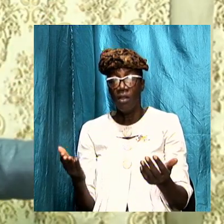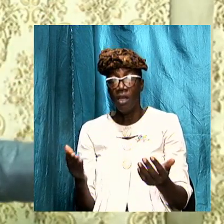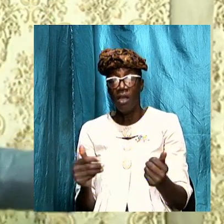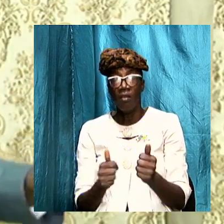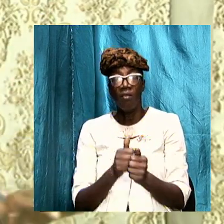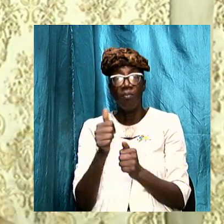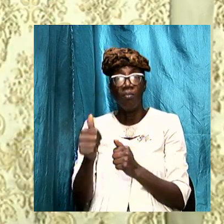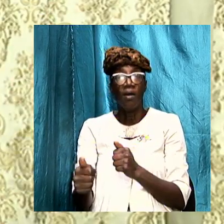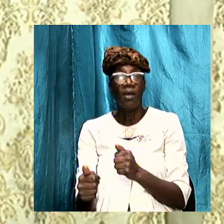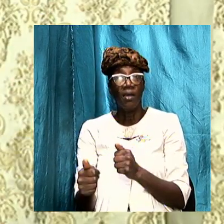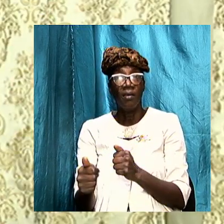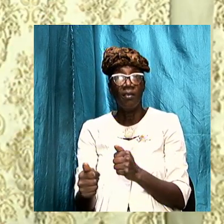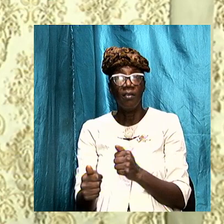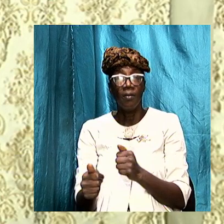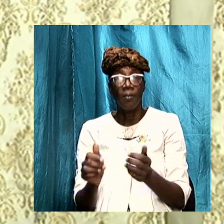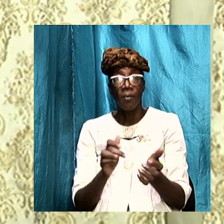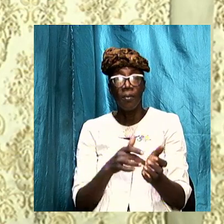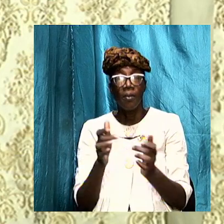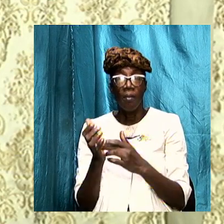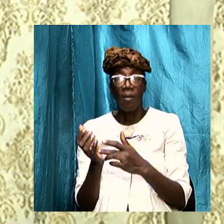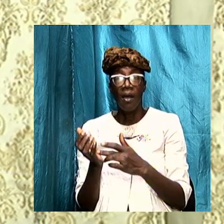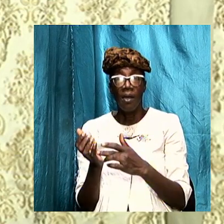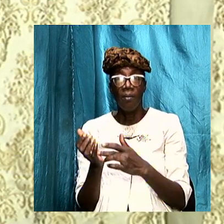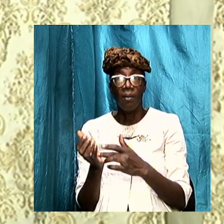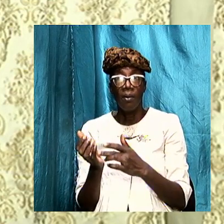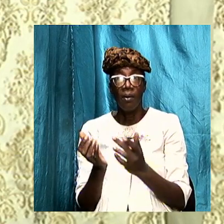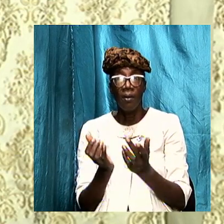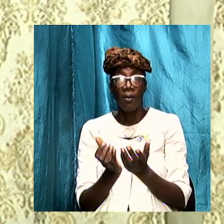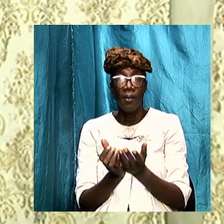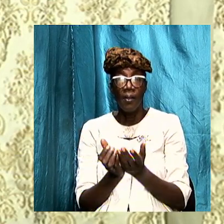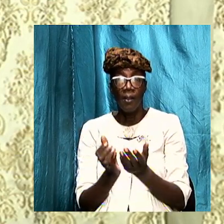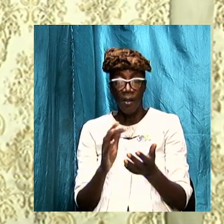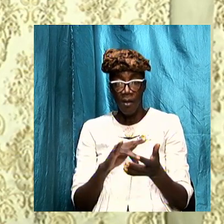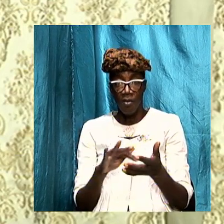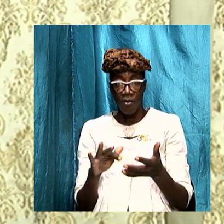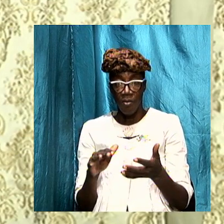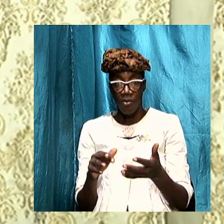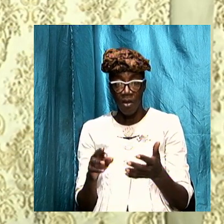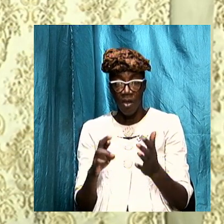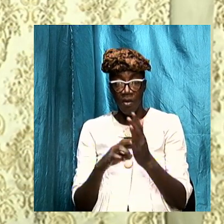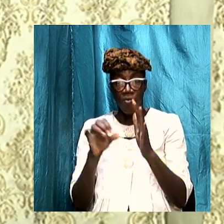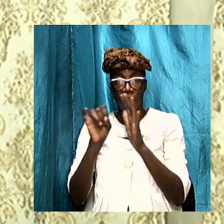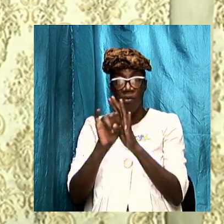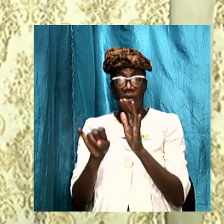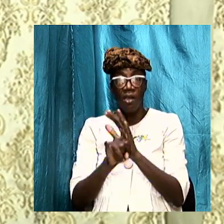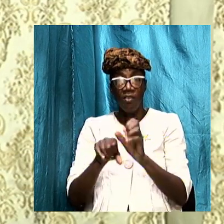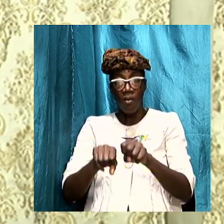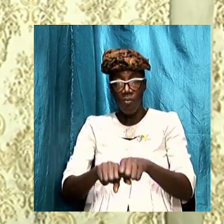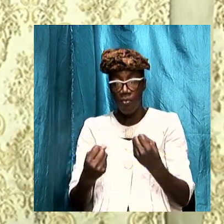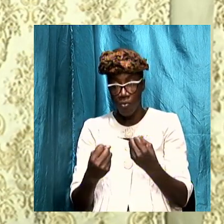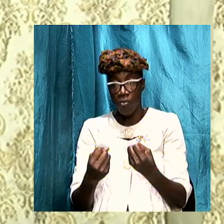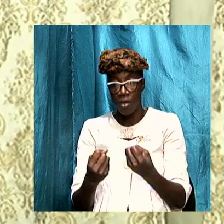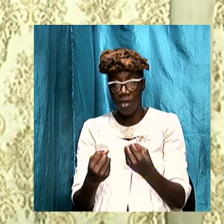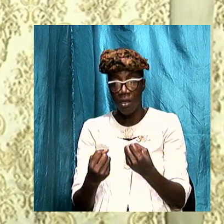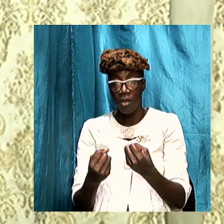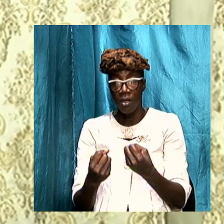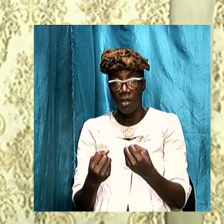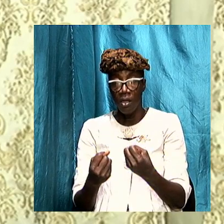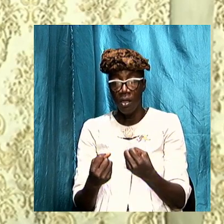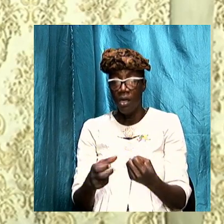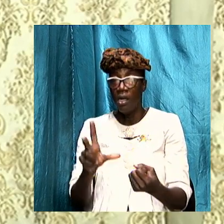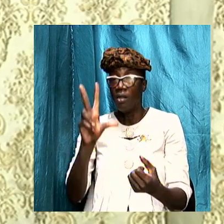past because the Bible the scriptures right here in Revelation broke it down into